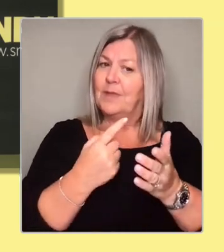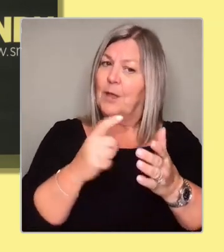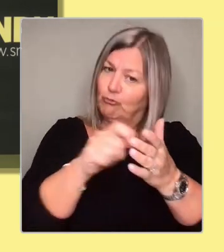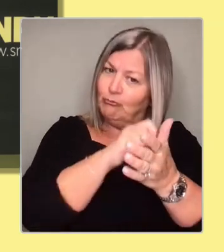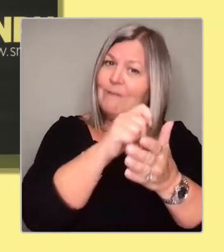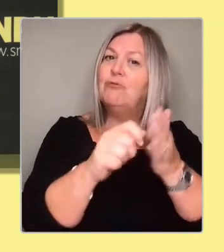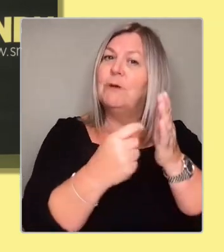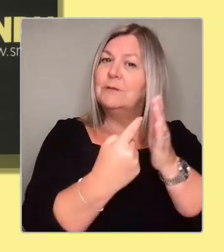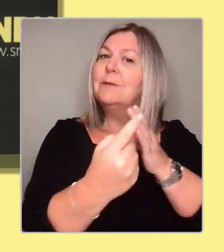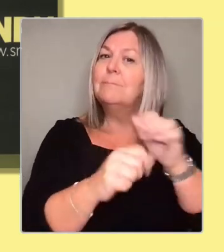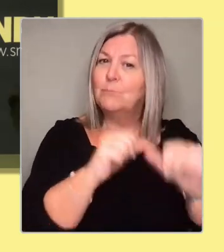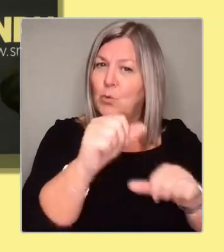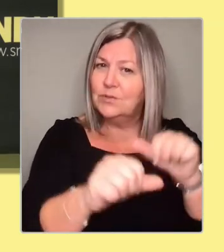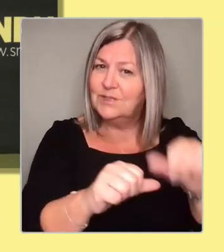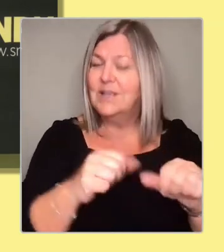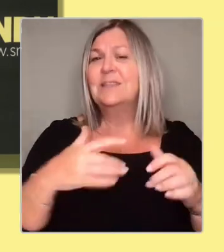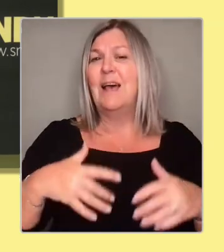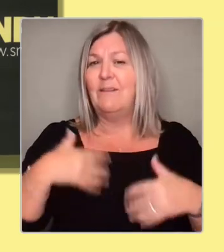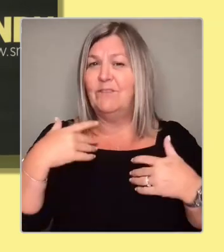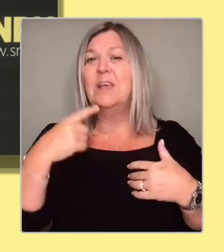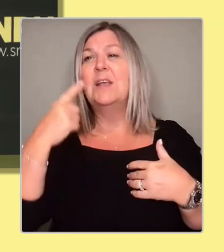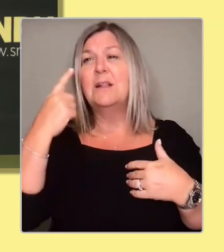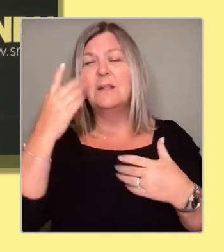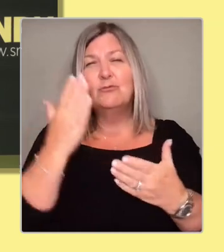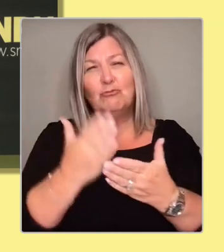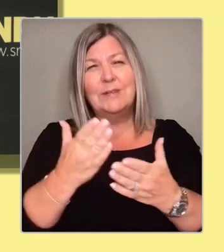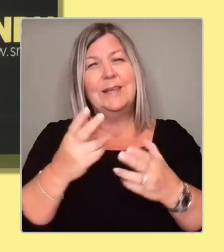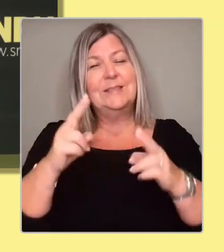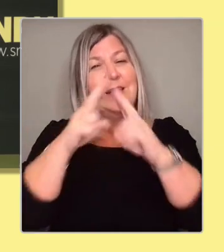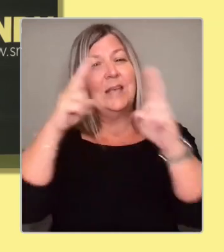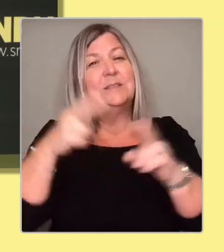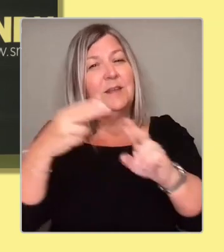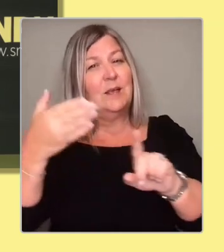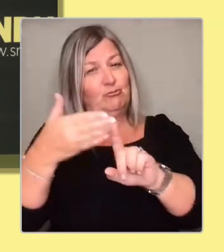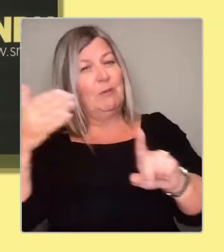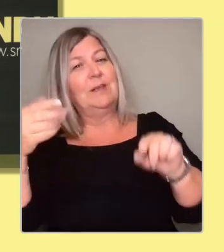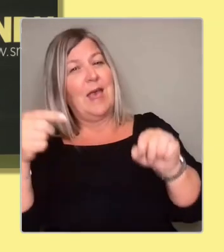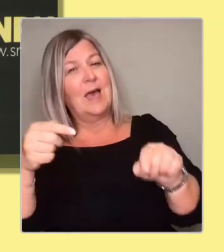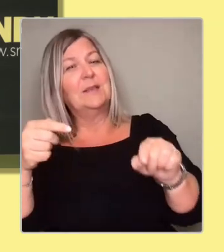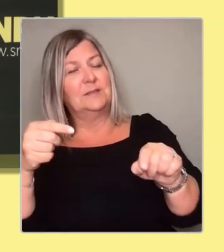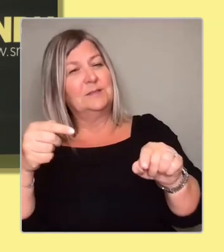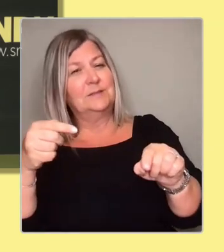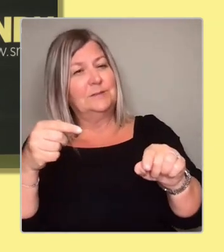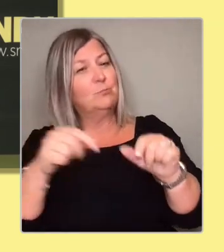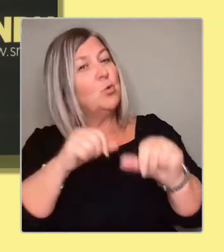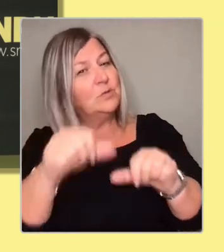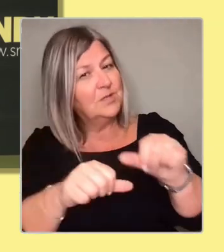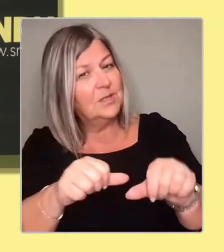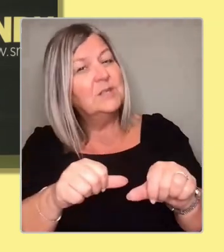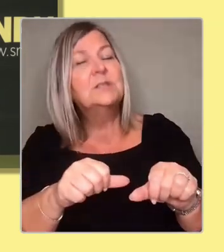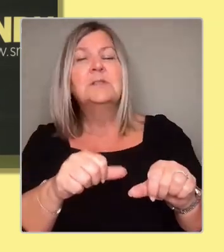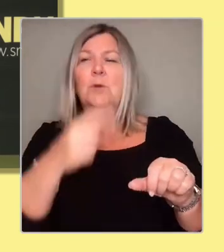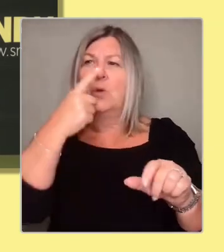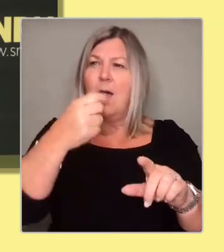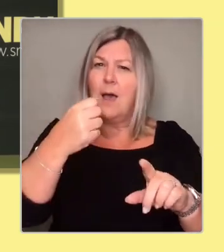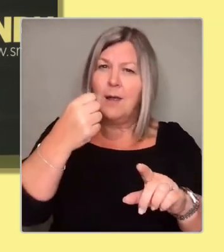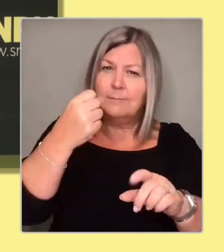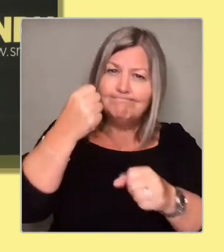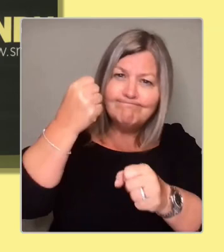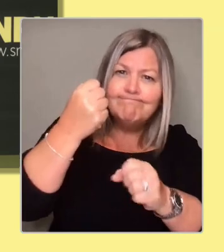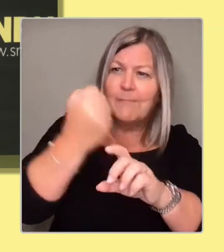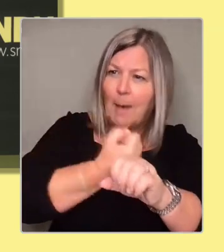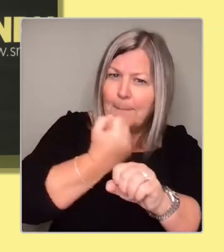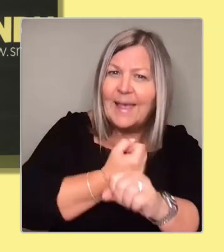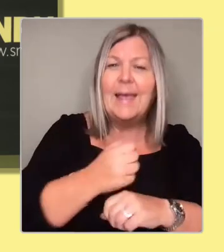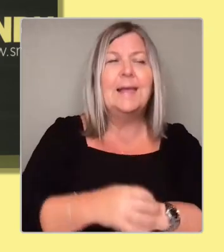and watertight. And I think it is a way for us to campaign and to ensure that each of our fellow citizens